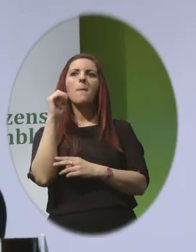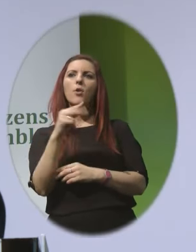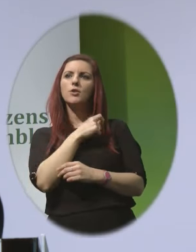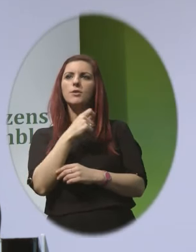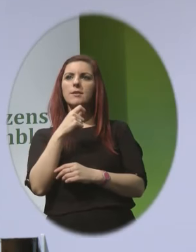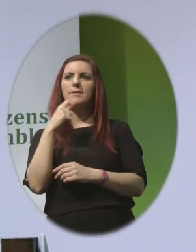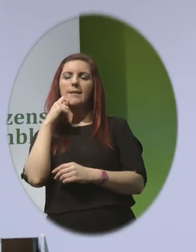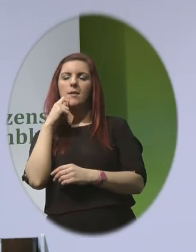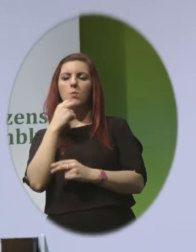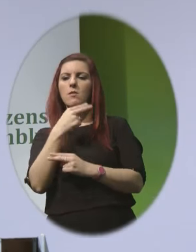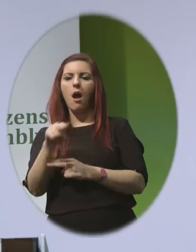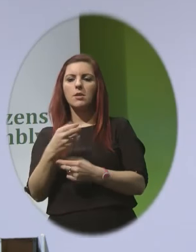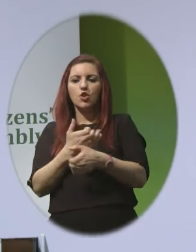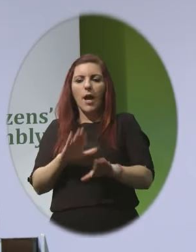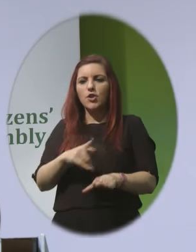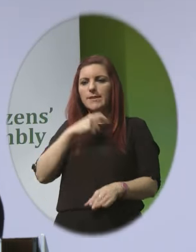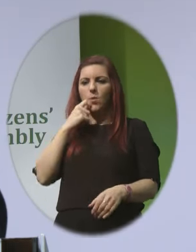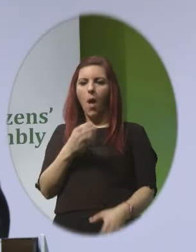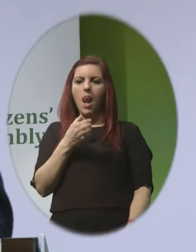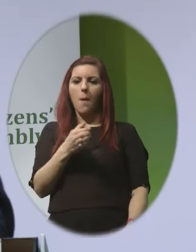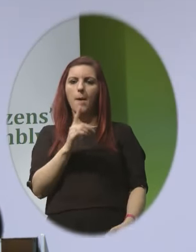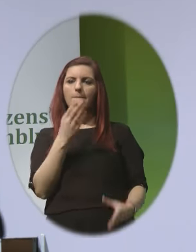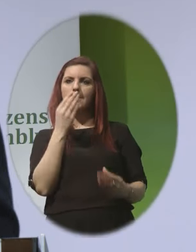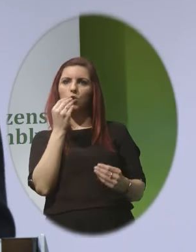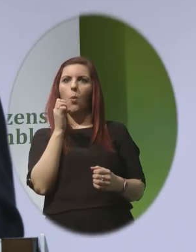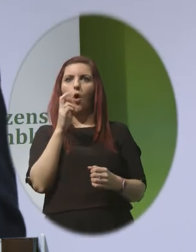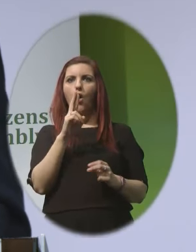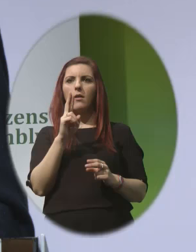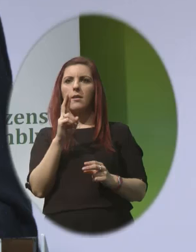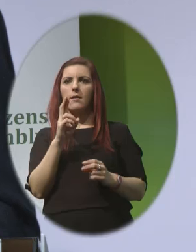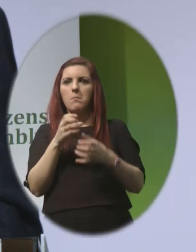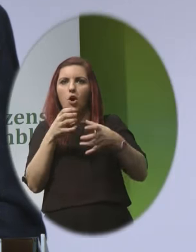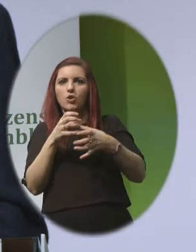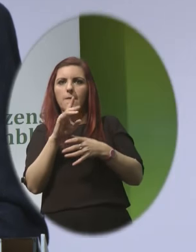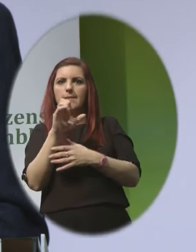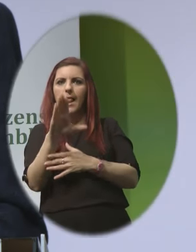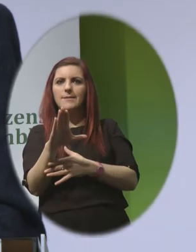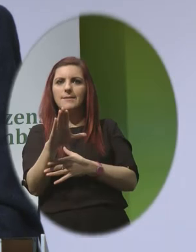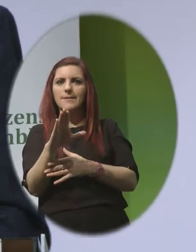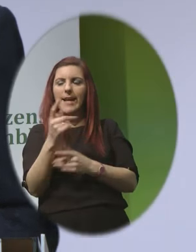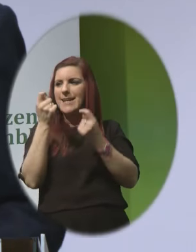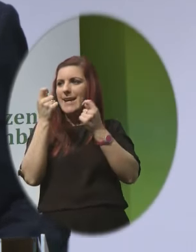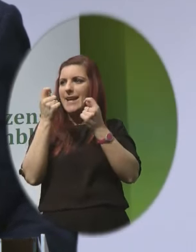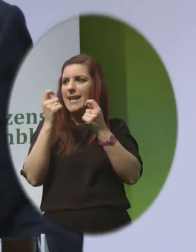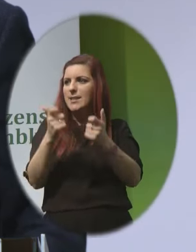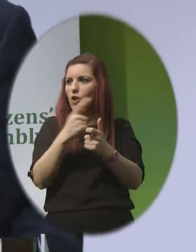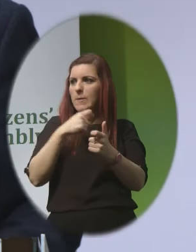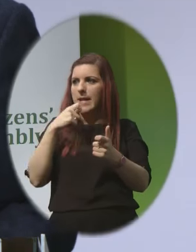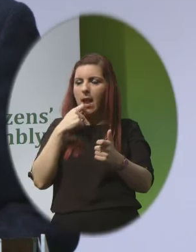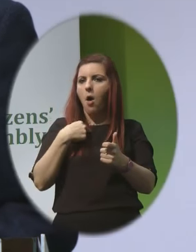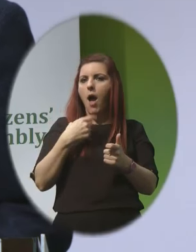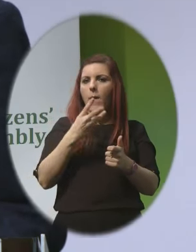a bunch of cells Or a lump of tissue It is easier to approve the killing of a fetus than that of a baby